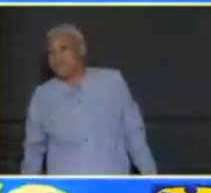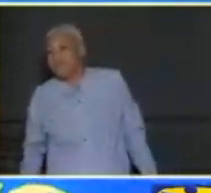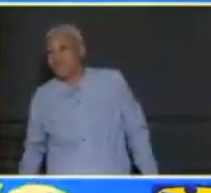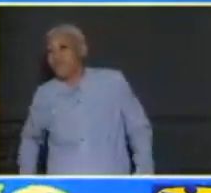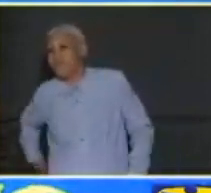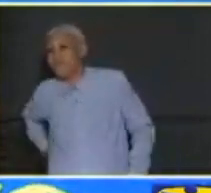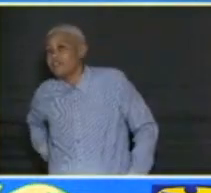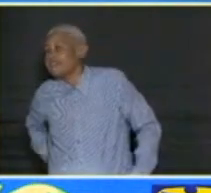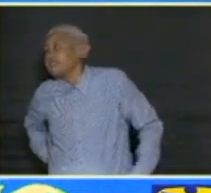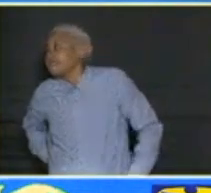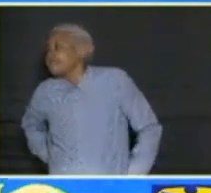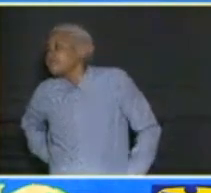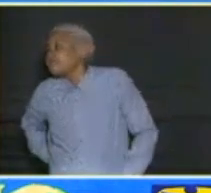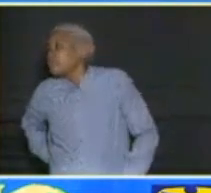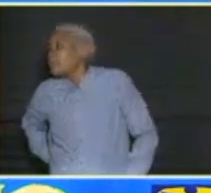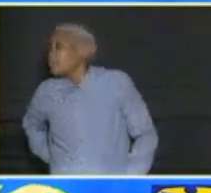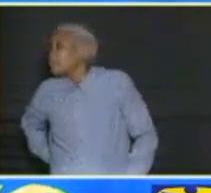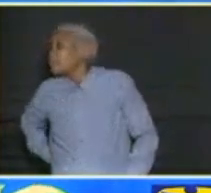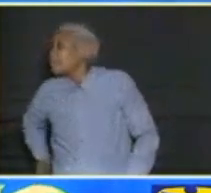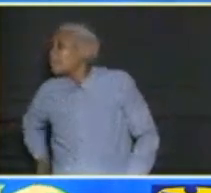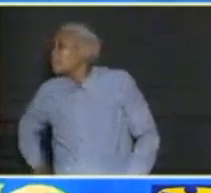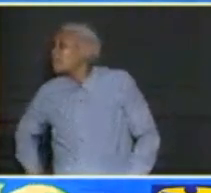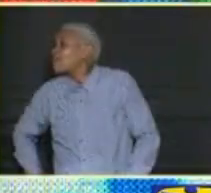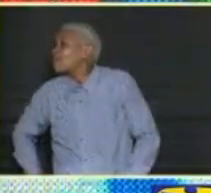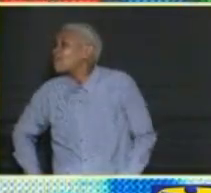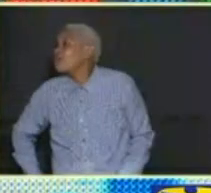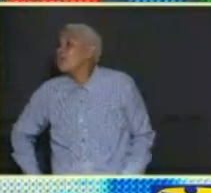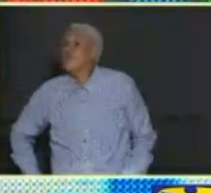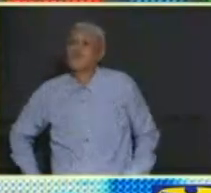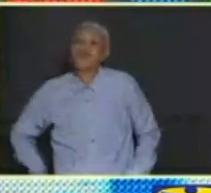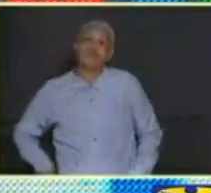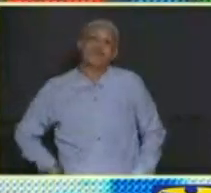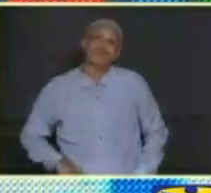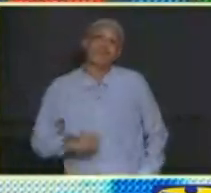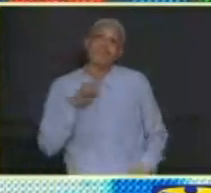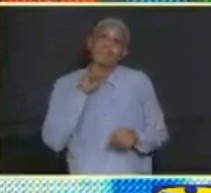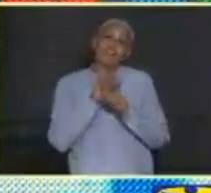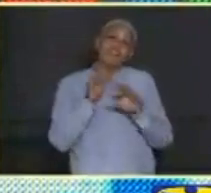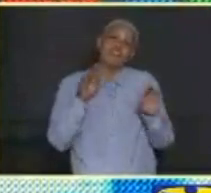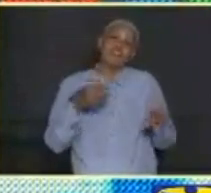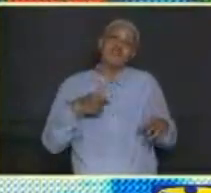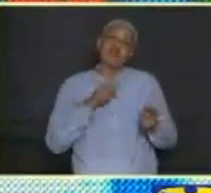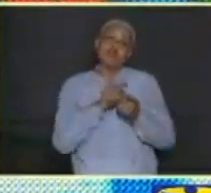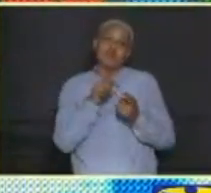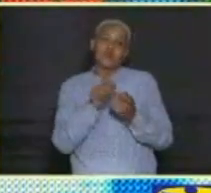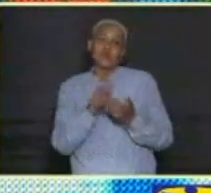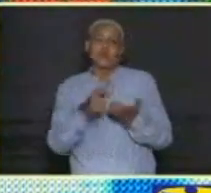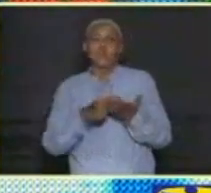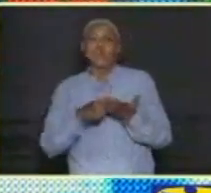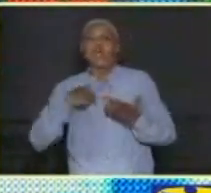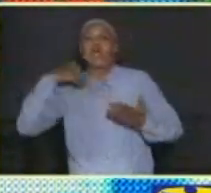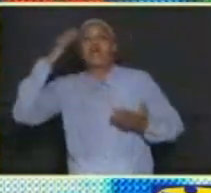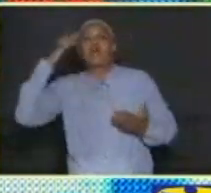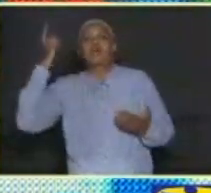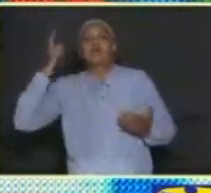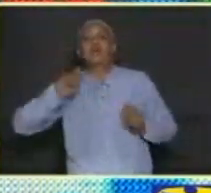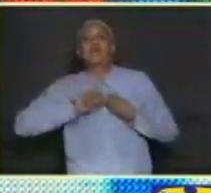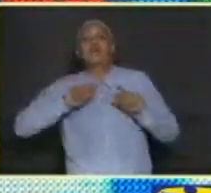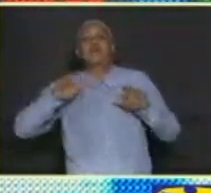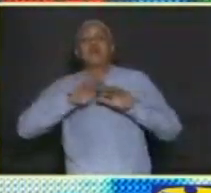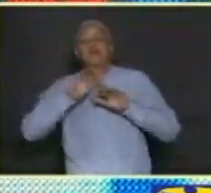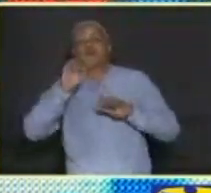For sure, definitely, we'd love to meet with you to discuss it. I know this is something that is out there in social media.